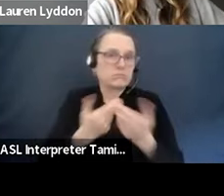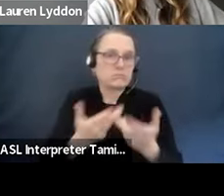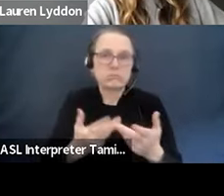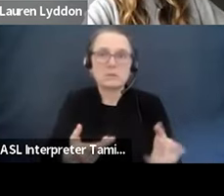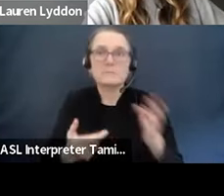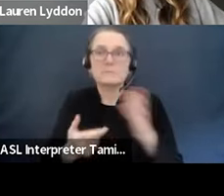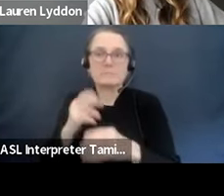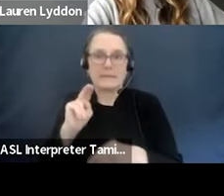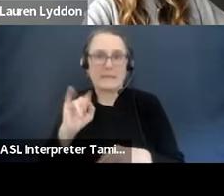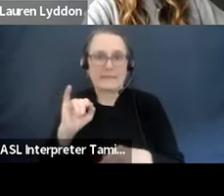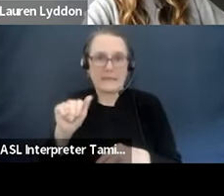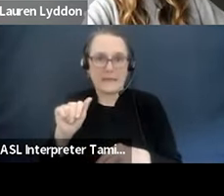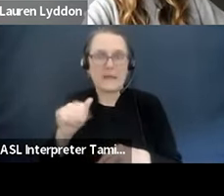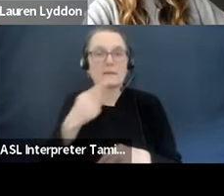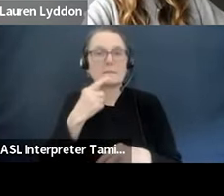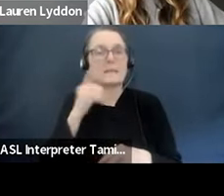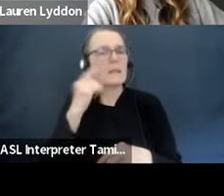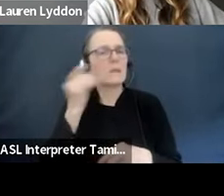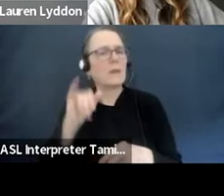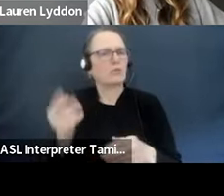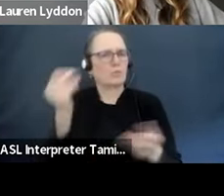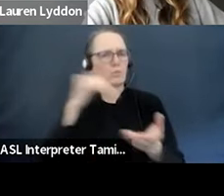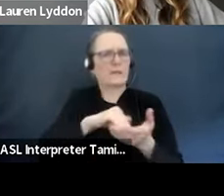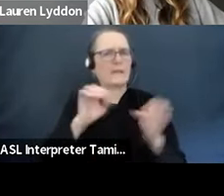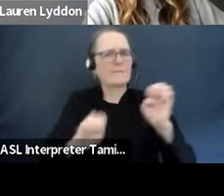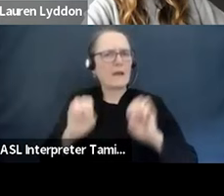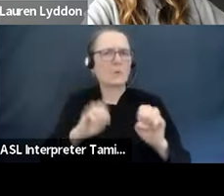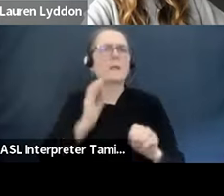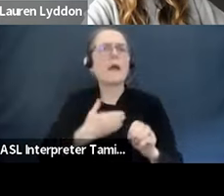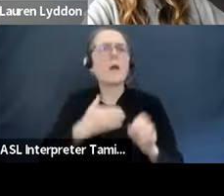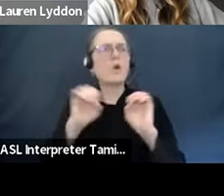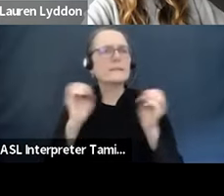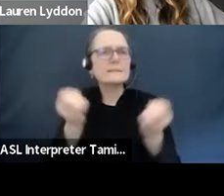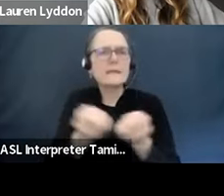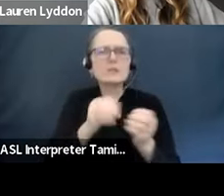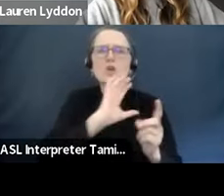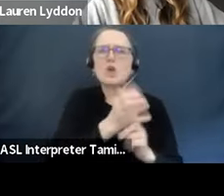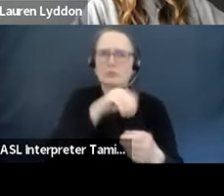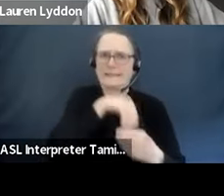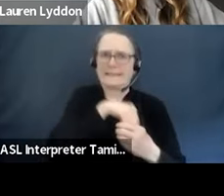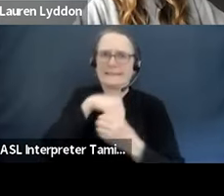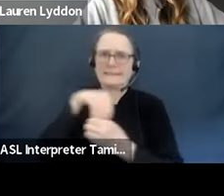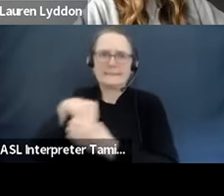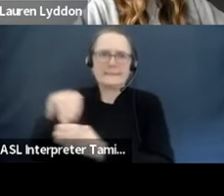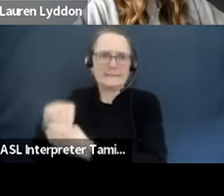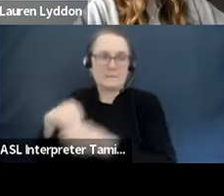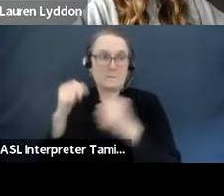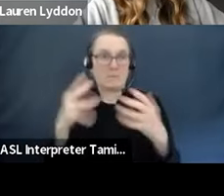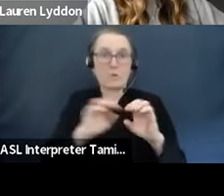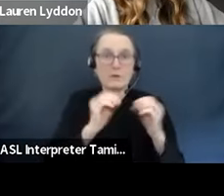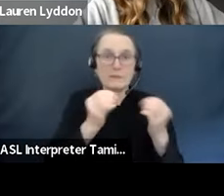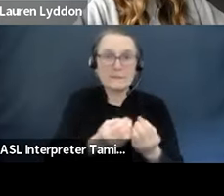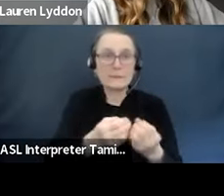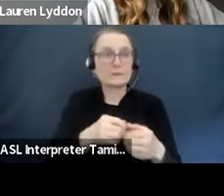organizational cultures. Many organizations found themselves in pretty precarious situations,